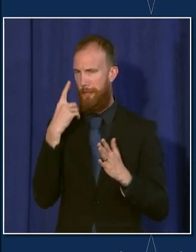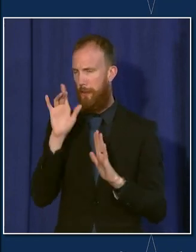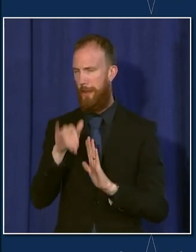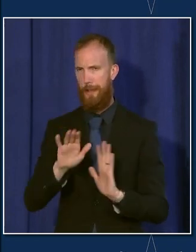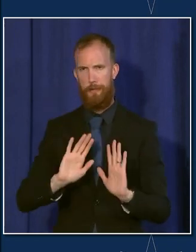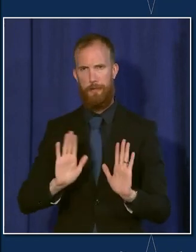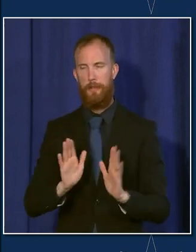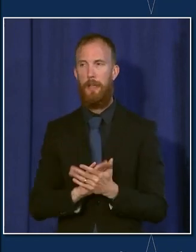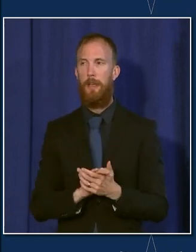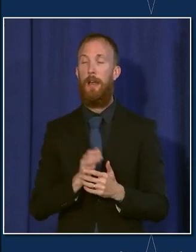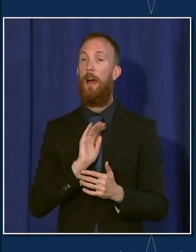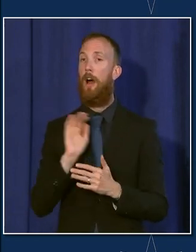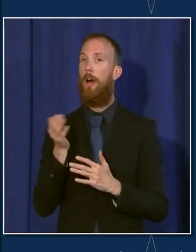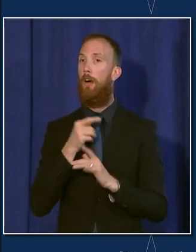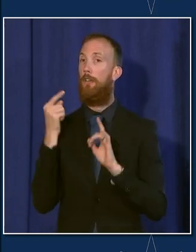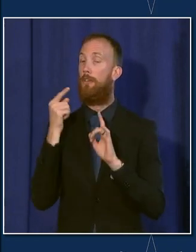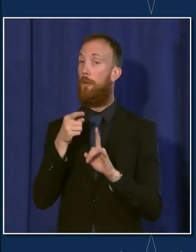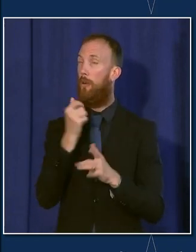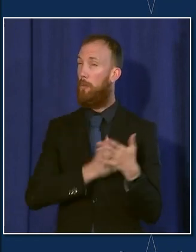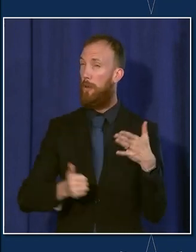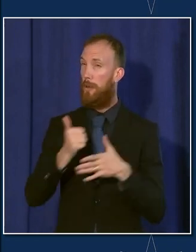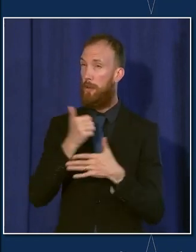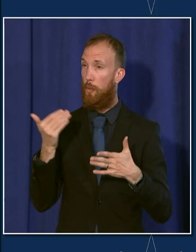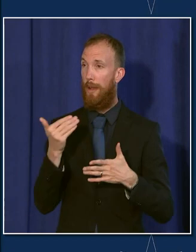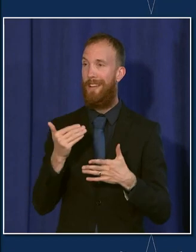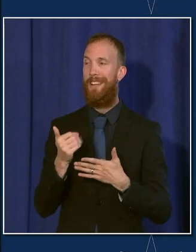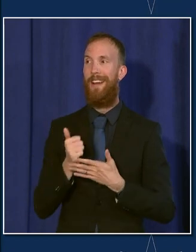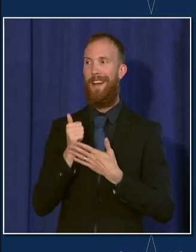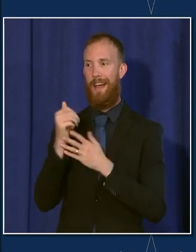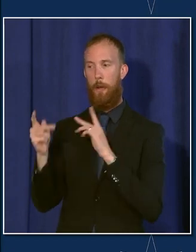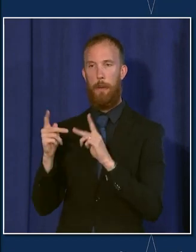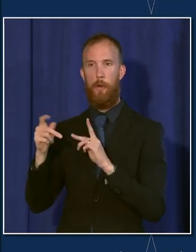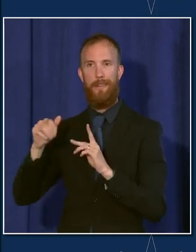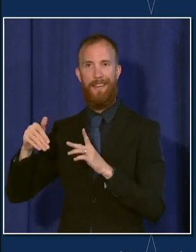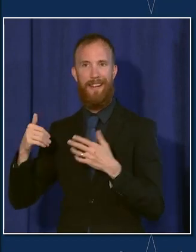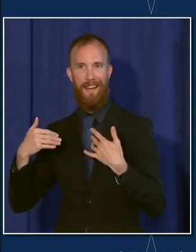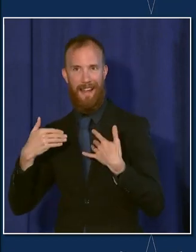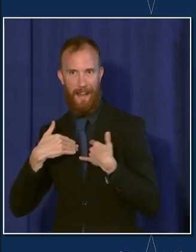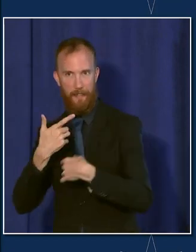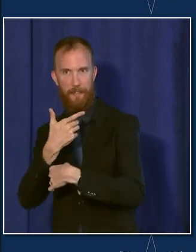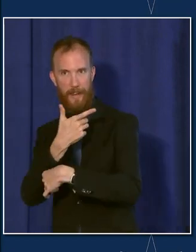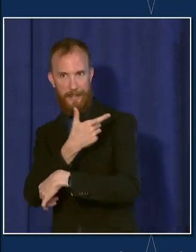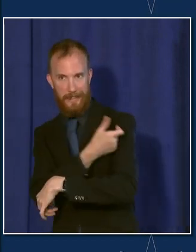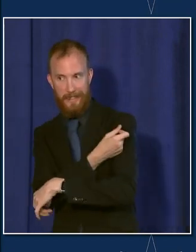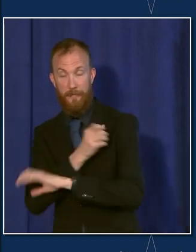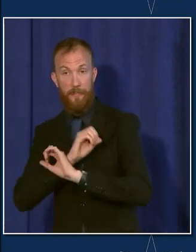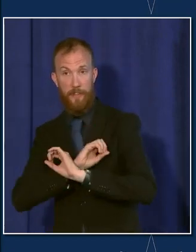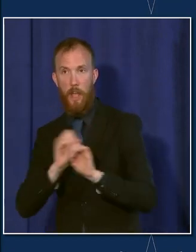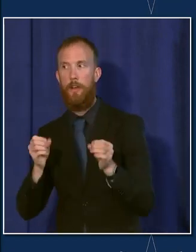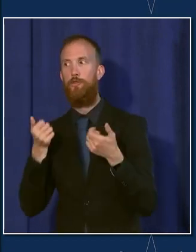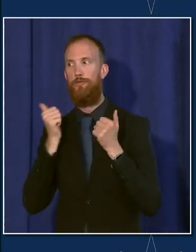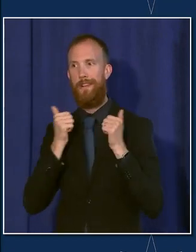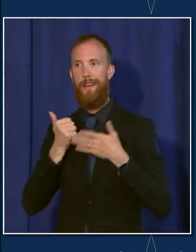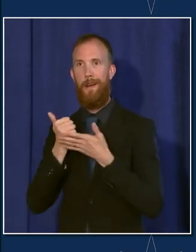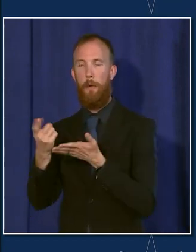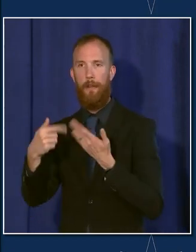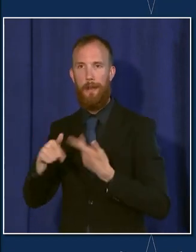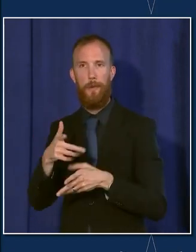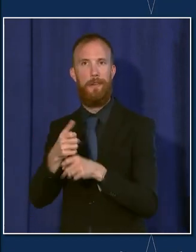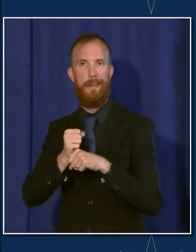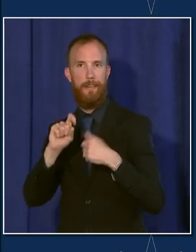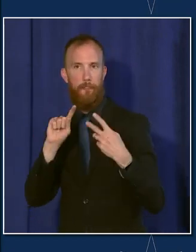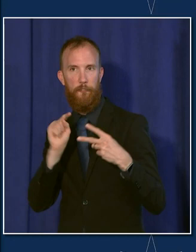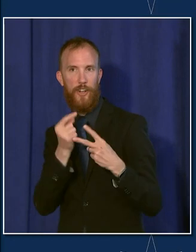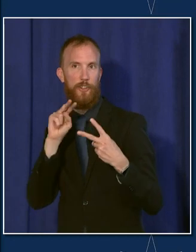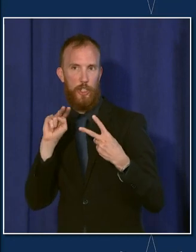remains ensuring that unvaccinated Chicagoans get their first or their second doses of vaccine. That remains